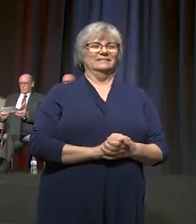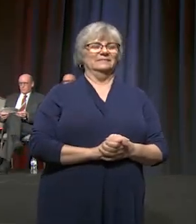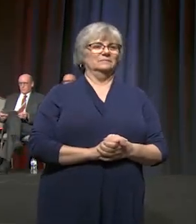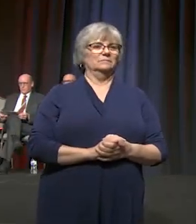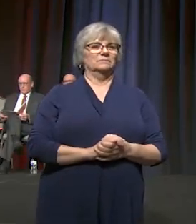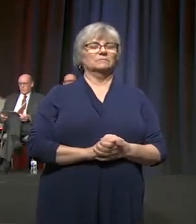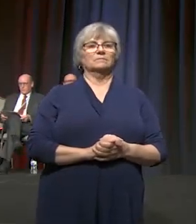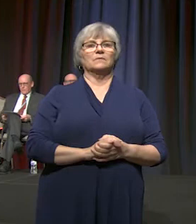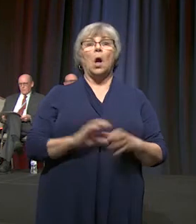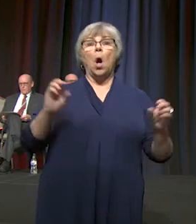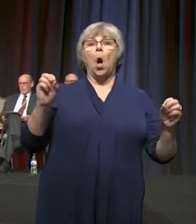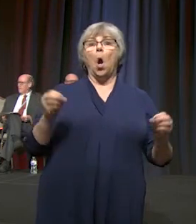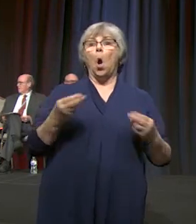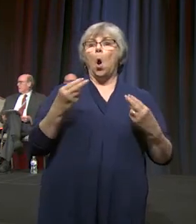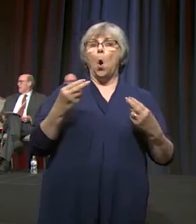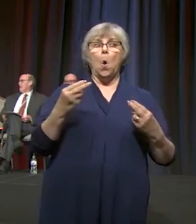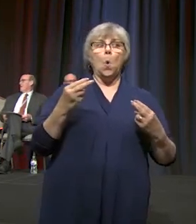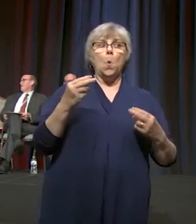OCO.